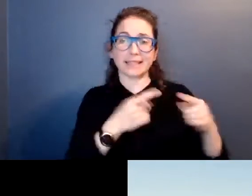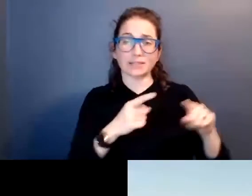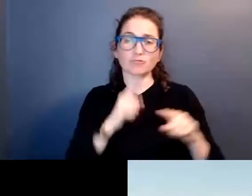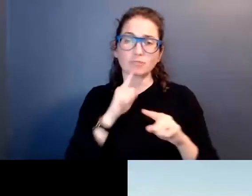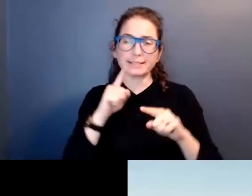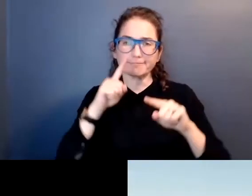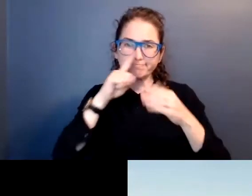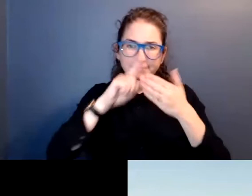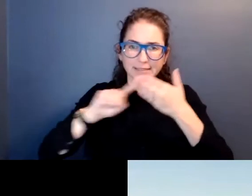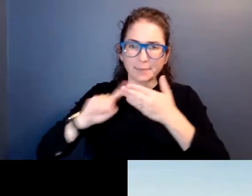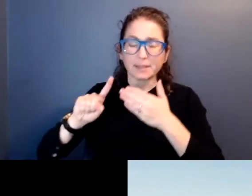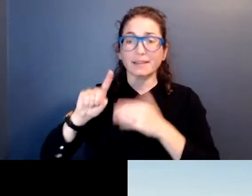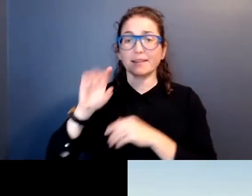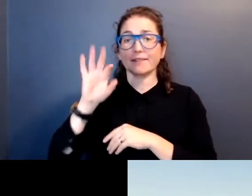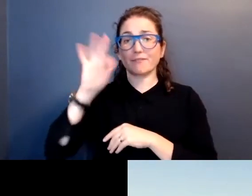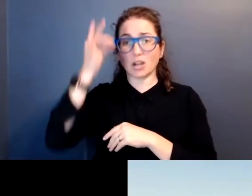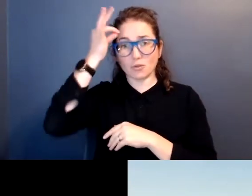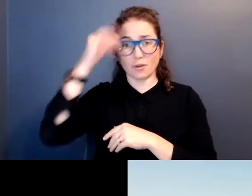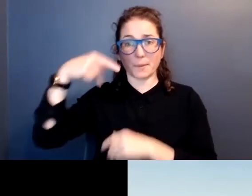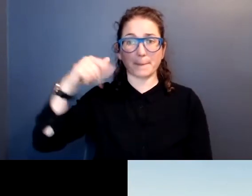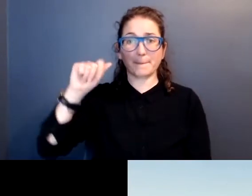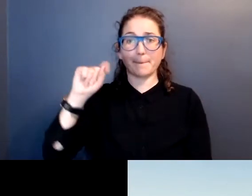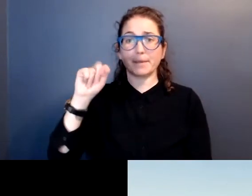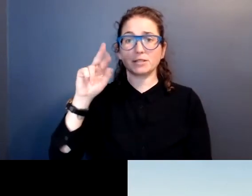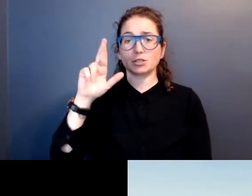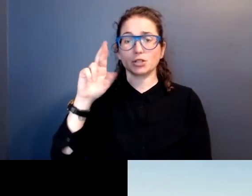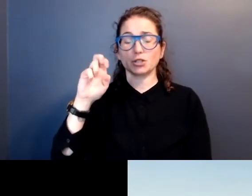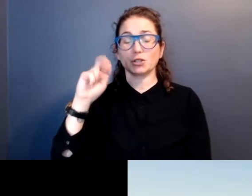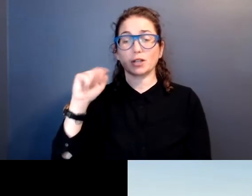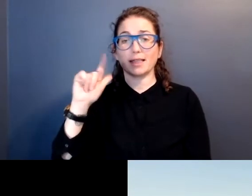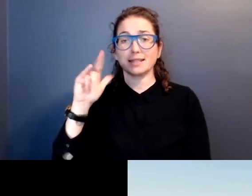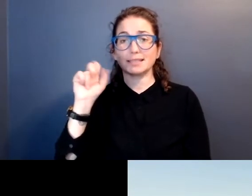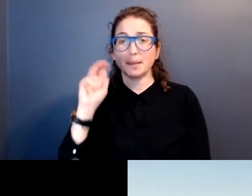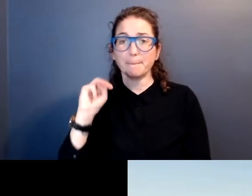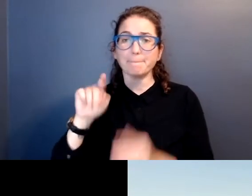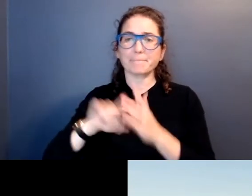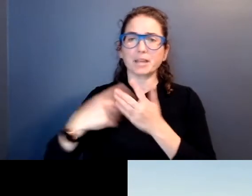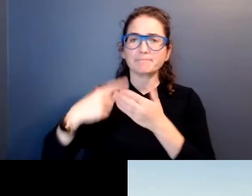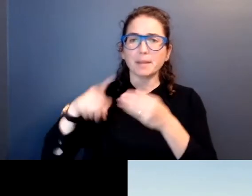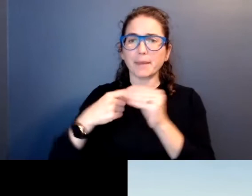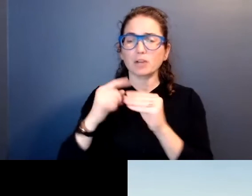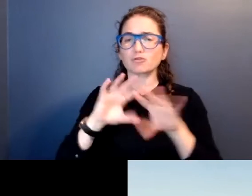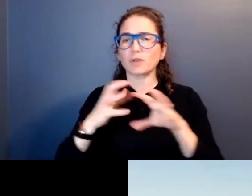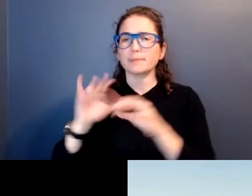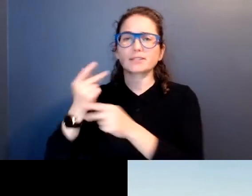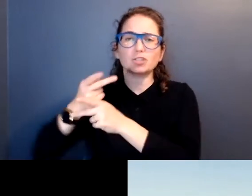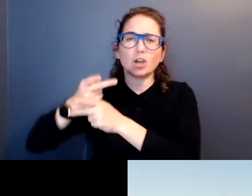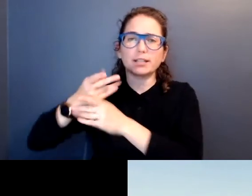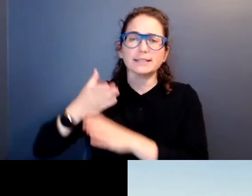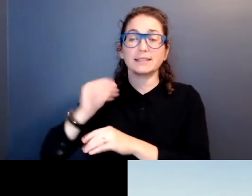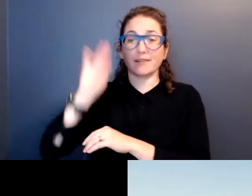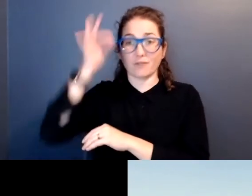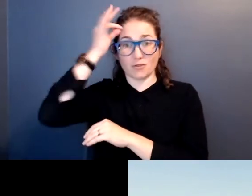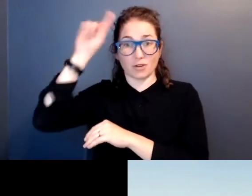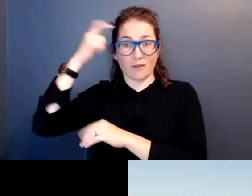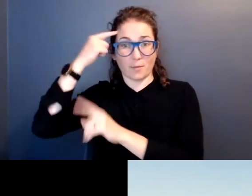federal paternalism and started talking about tribes as guardians and the federal government,